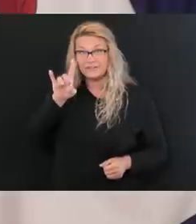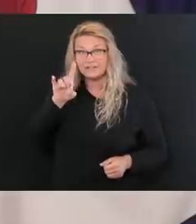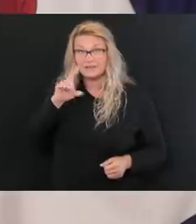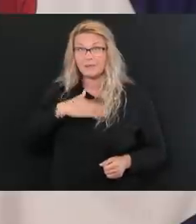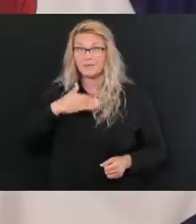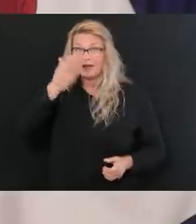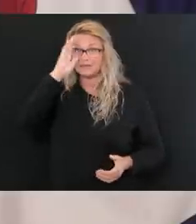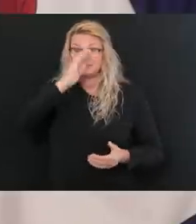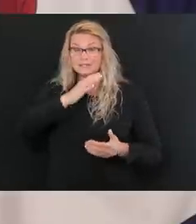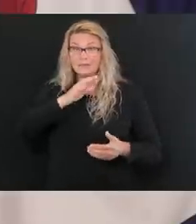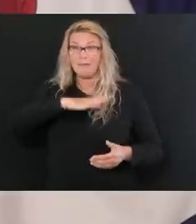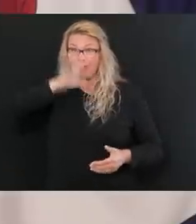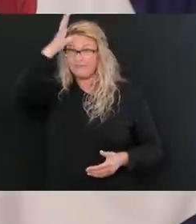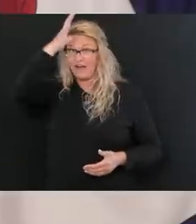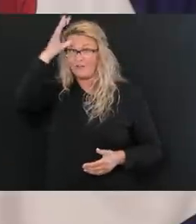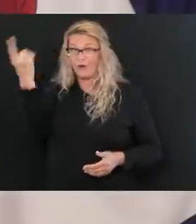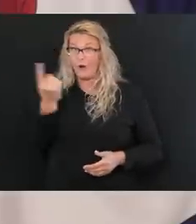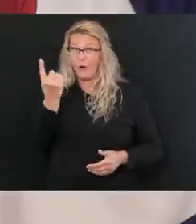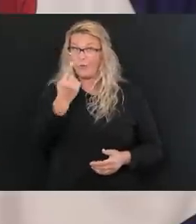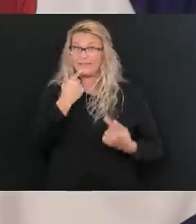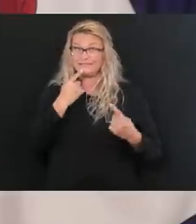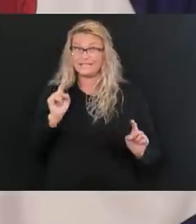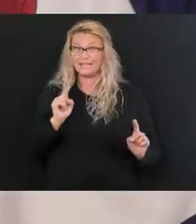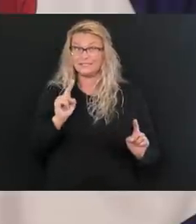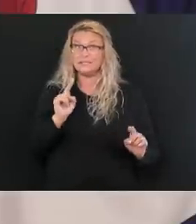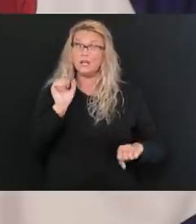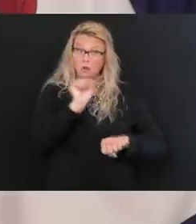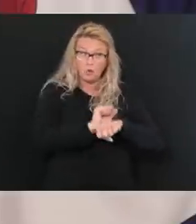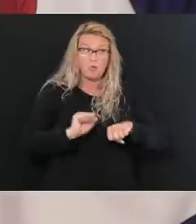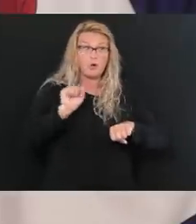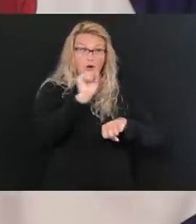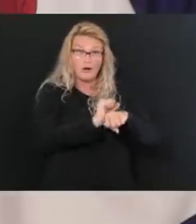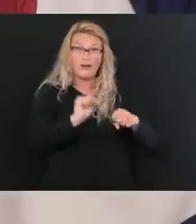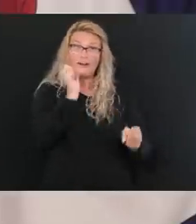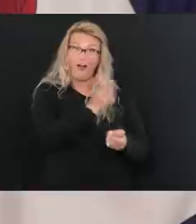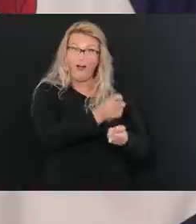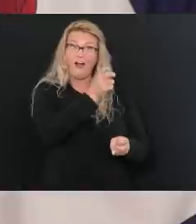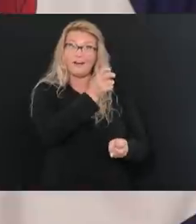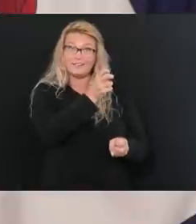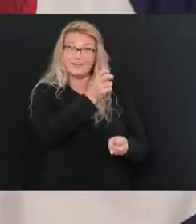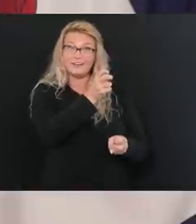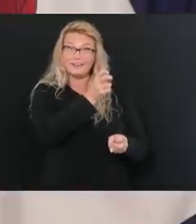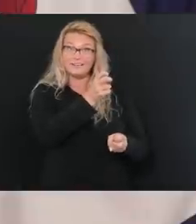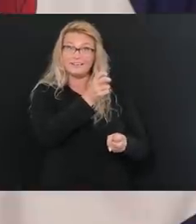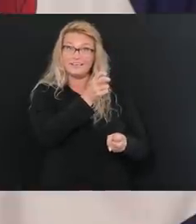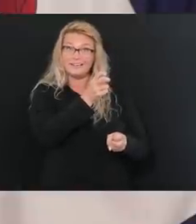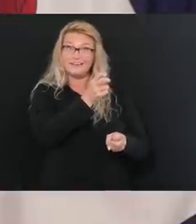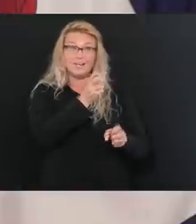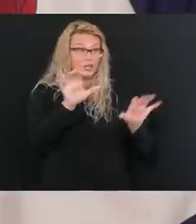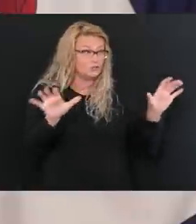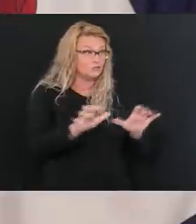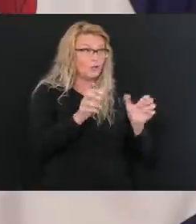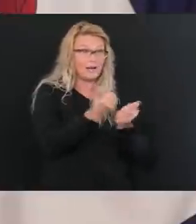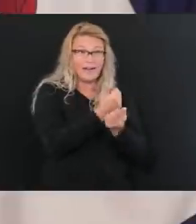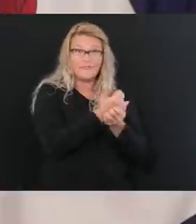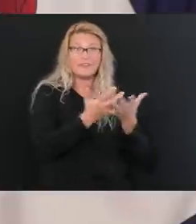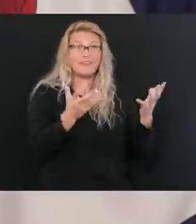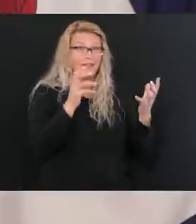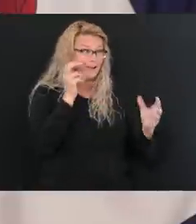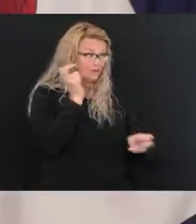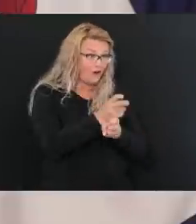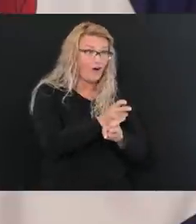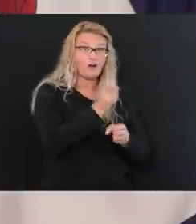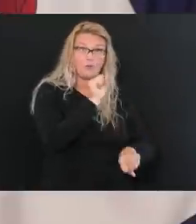son, it's okay to be working really hard and driving a bulldozer and operating that bulldozer. It's